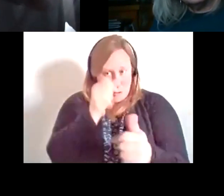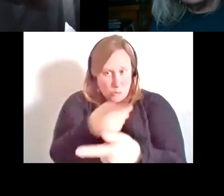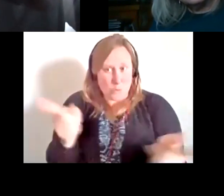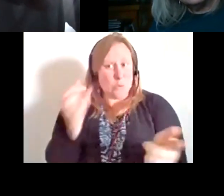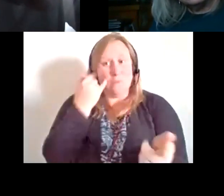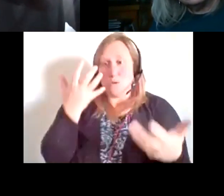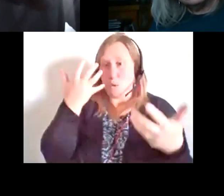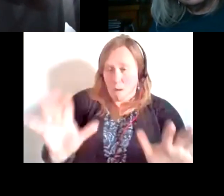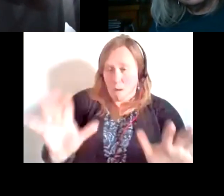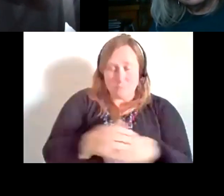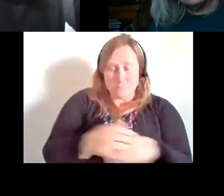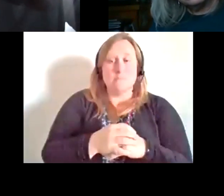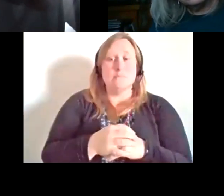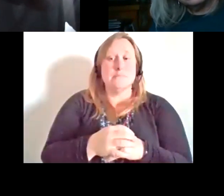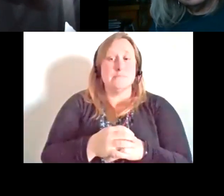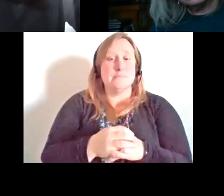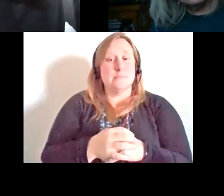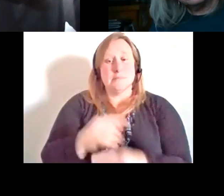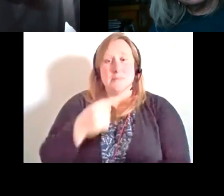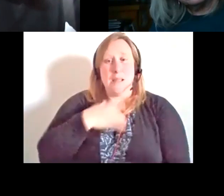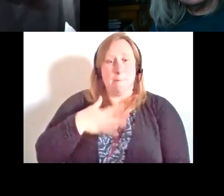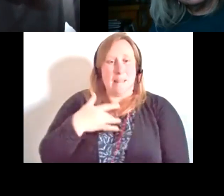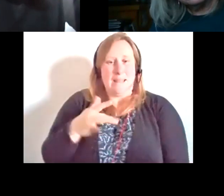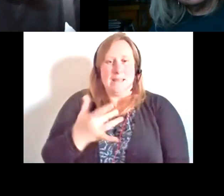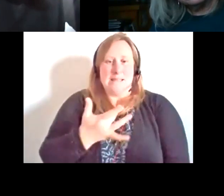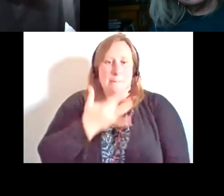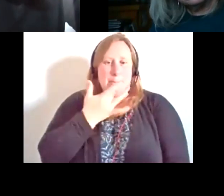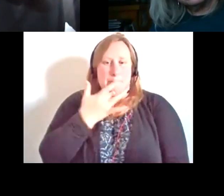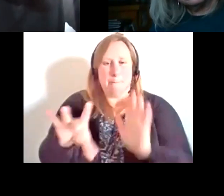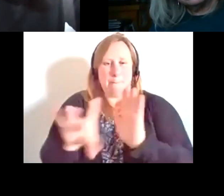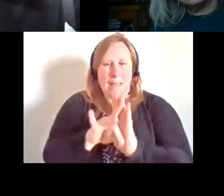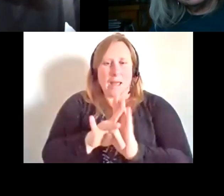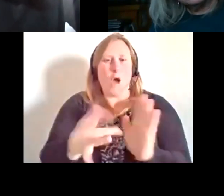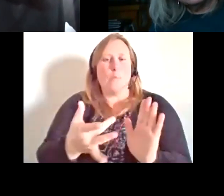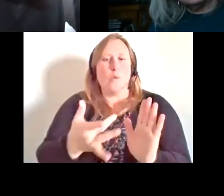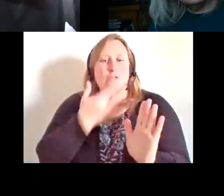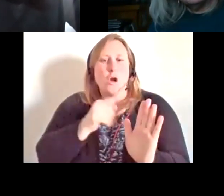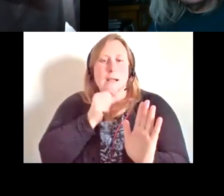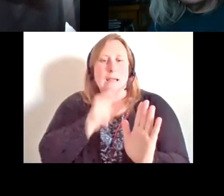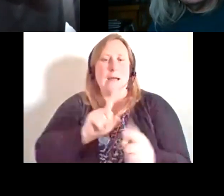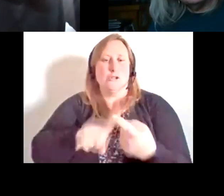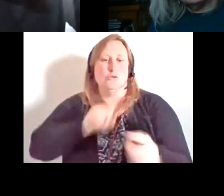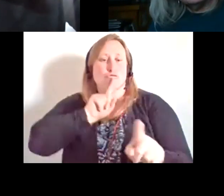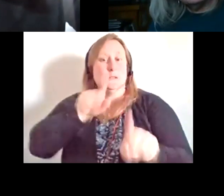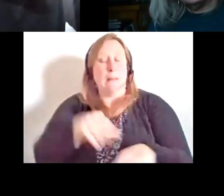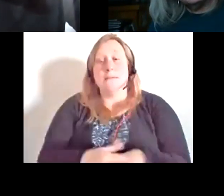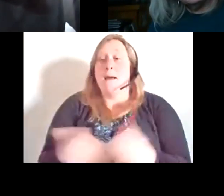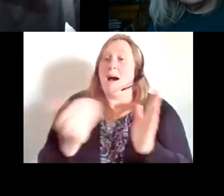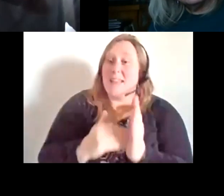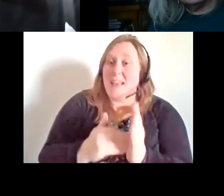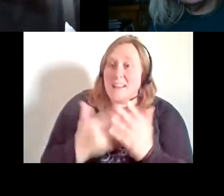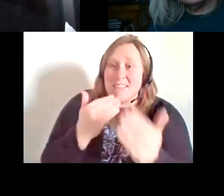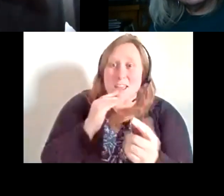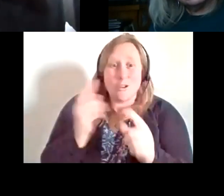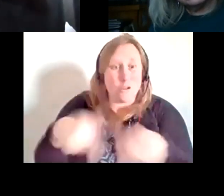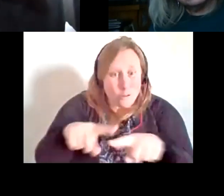to provide this information, you can please select prefer not to respond. And thank you again to